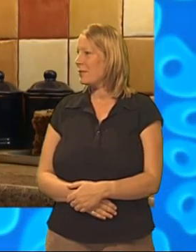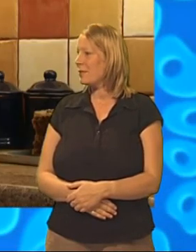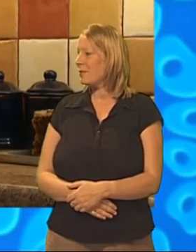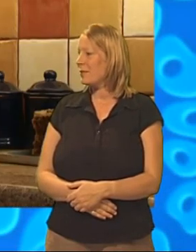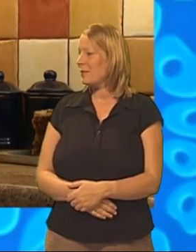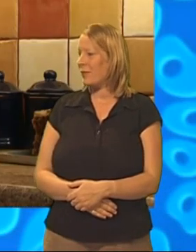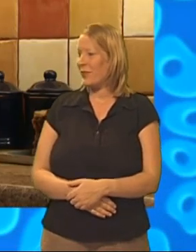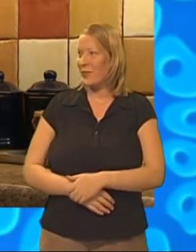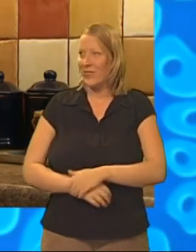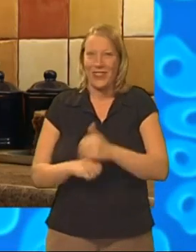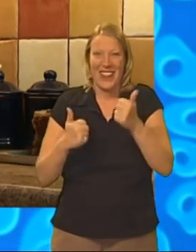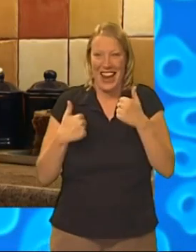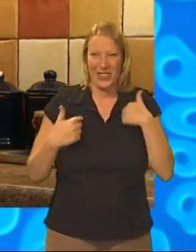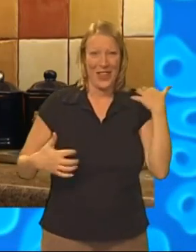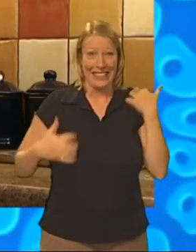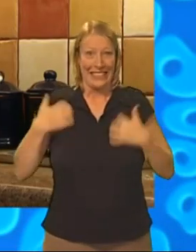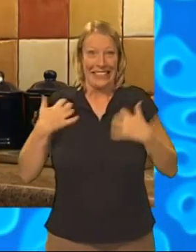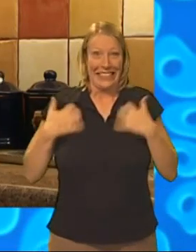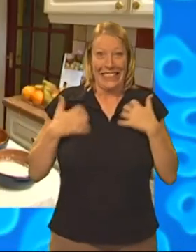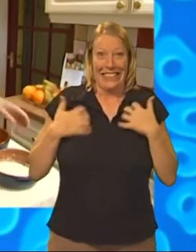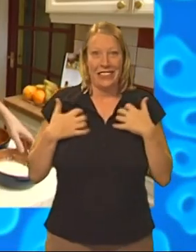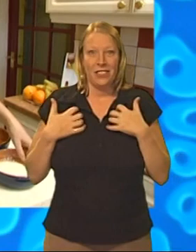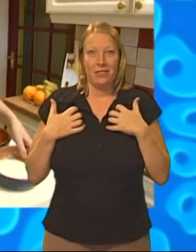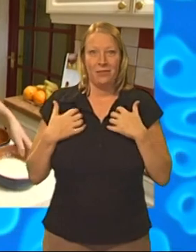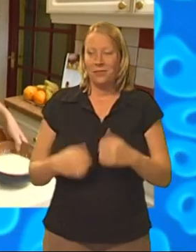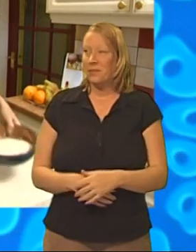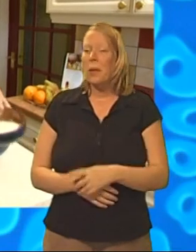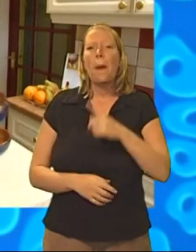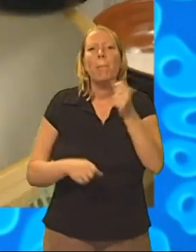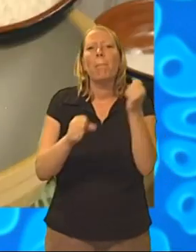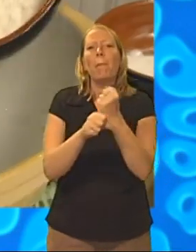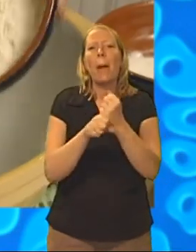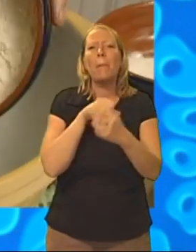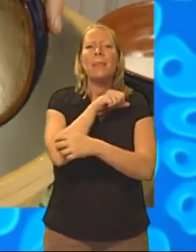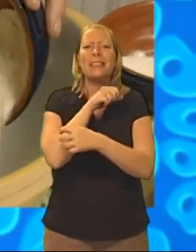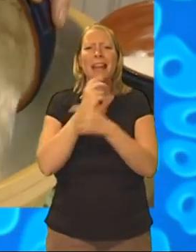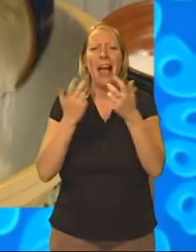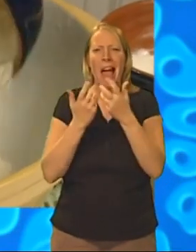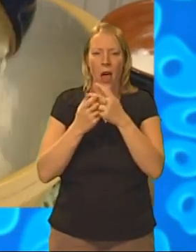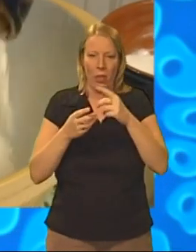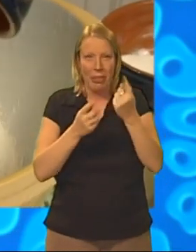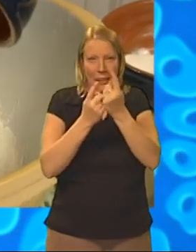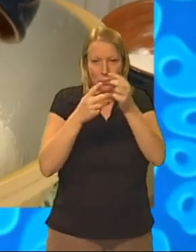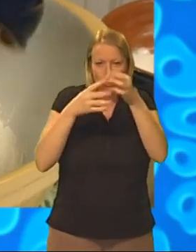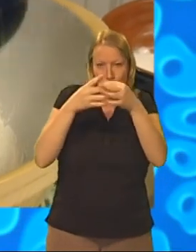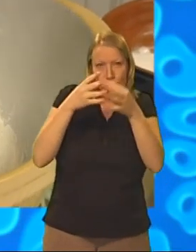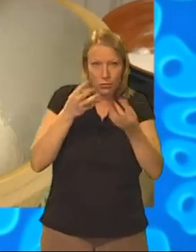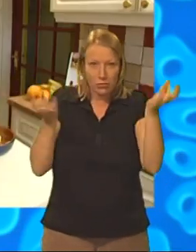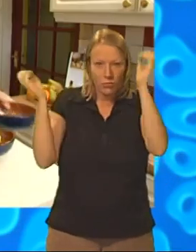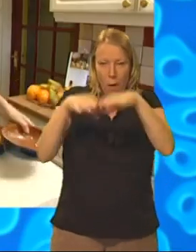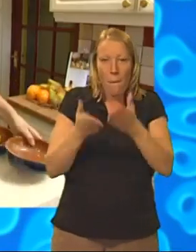Hee-hee! I'm so excited. To make biscuits, we have to put all the ingredients in a mixing bowl.